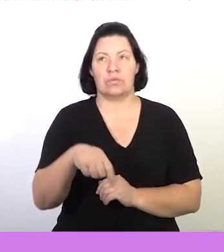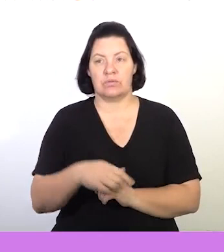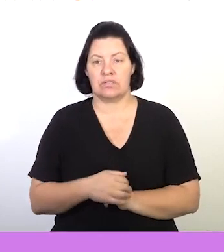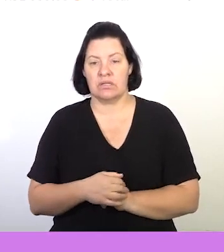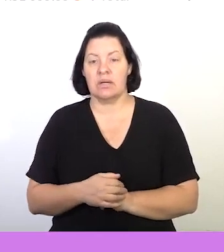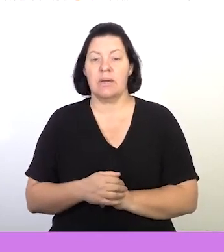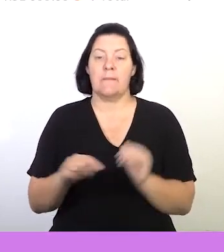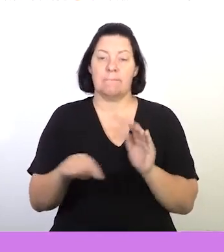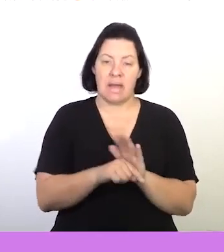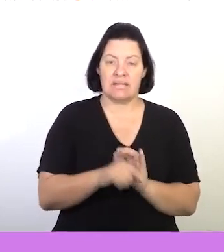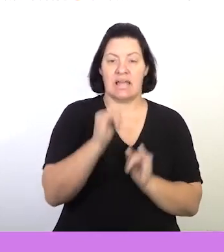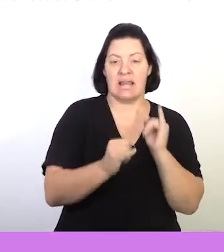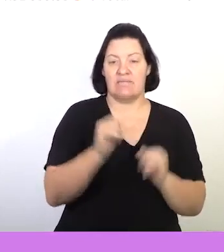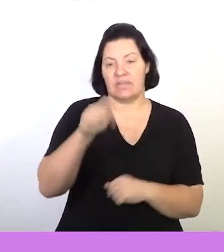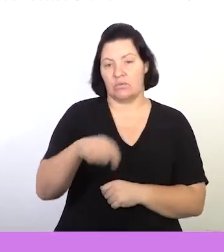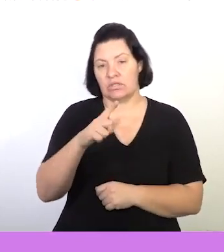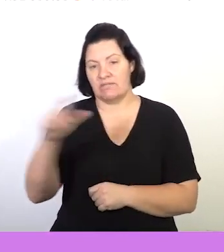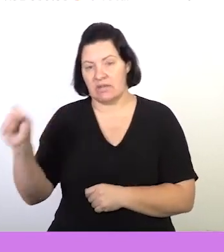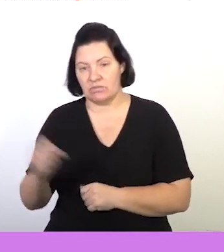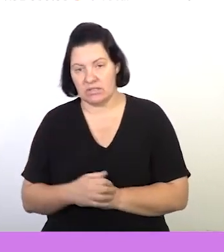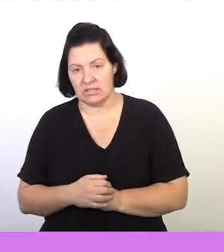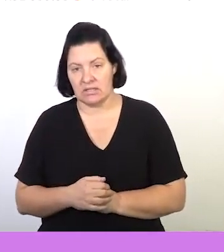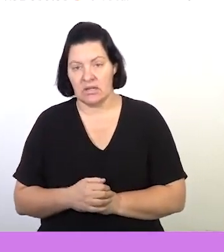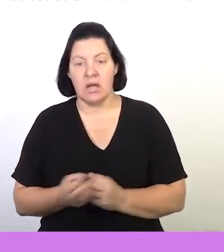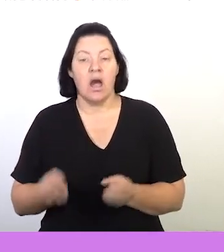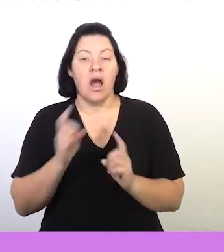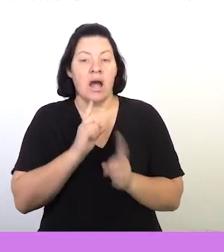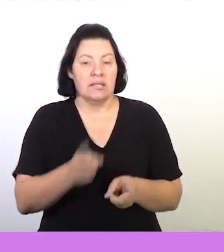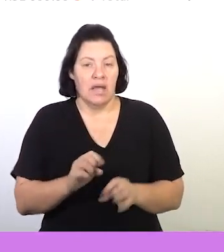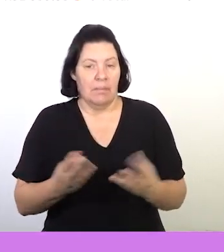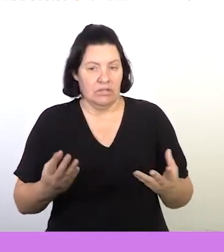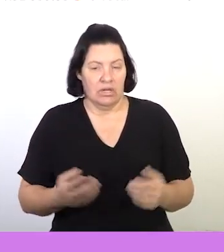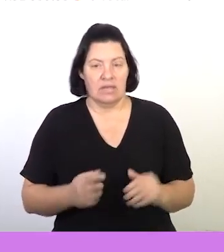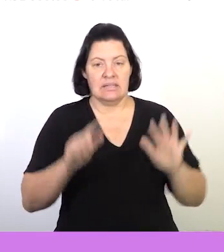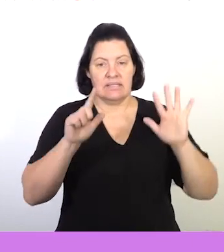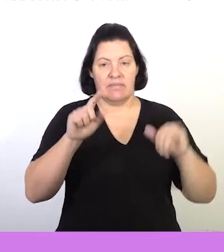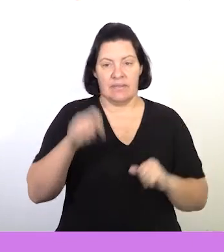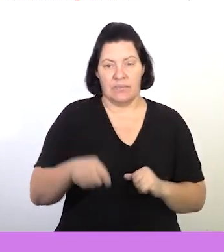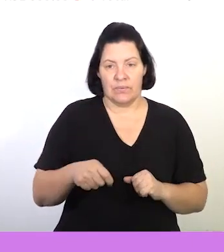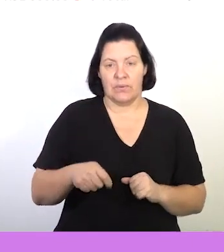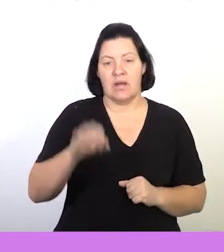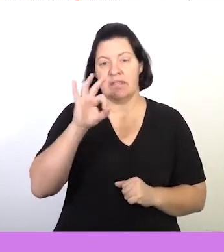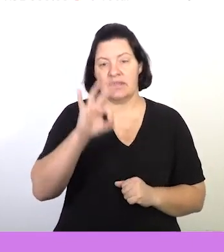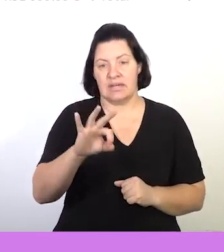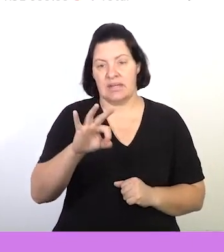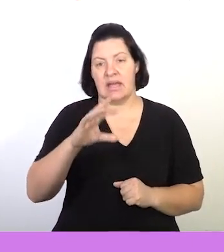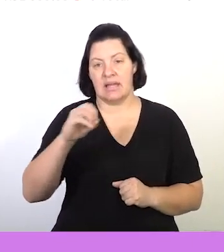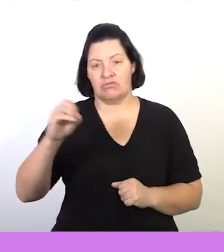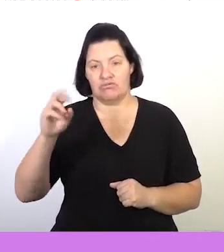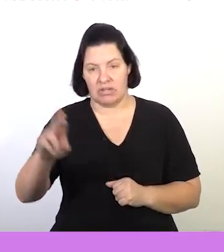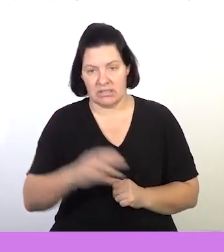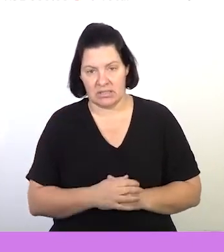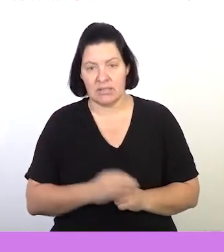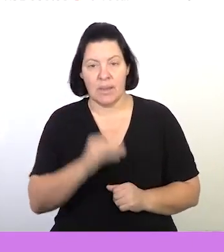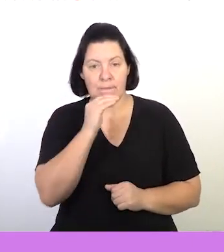,000 minus 11,700 that gives you an amount of 7,300